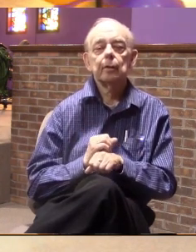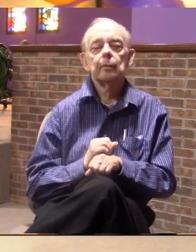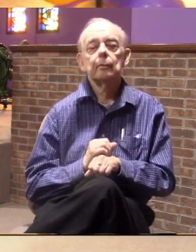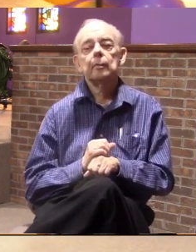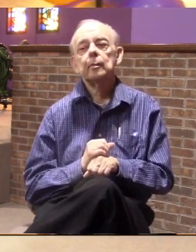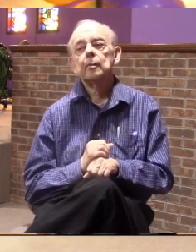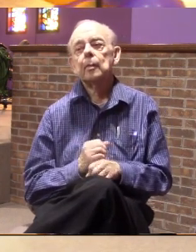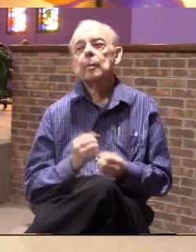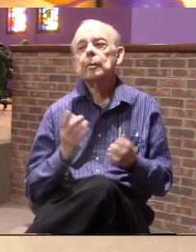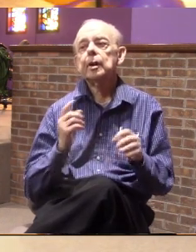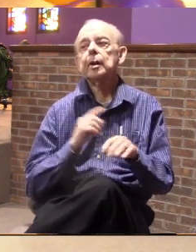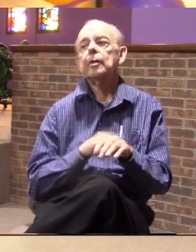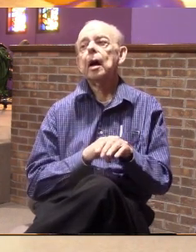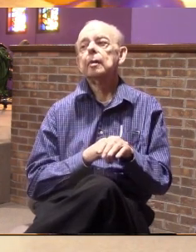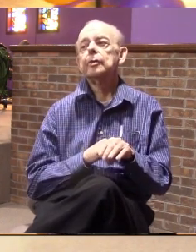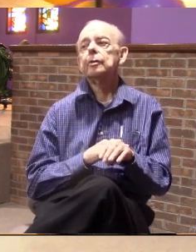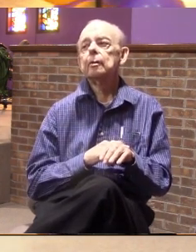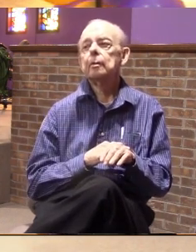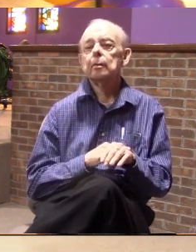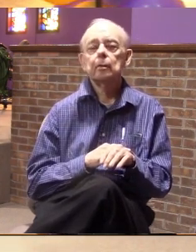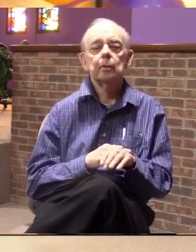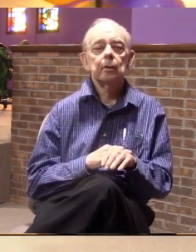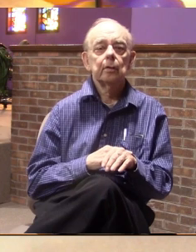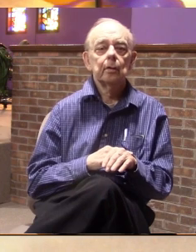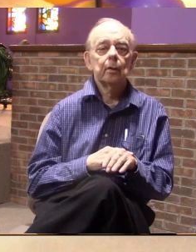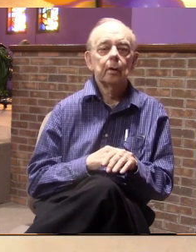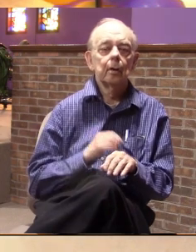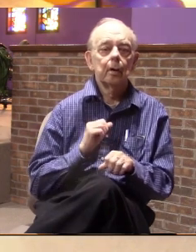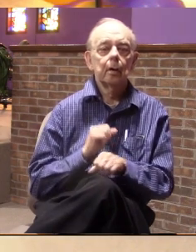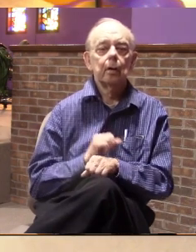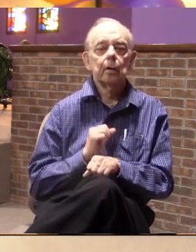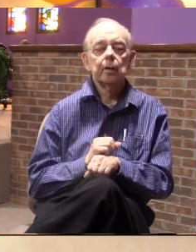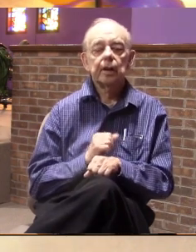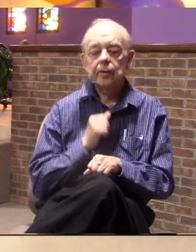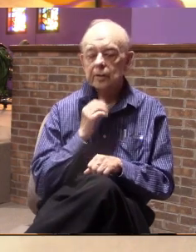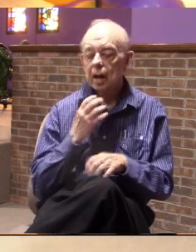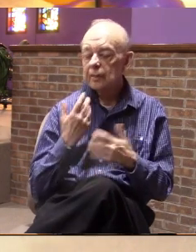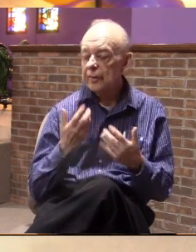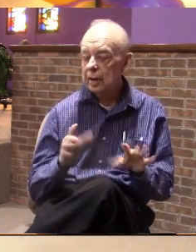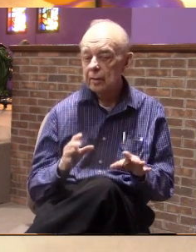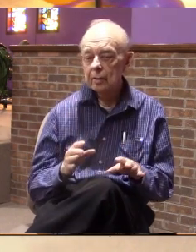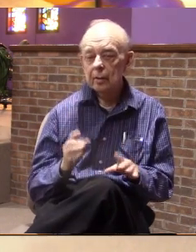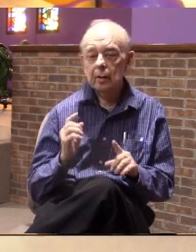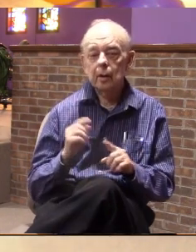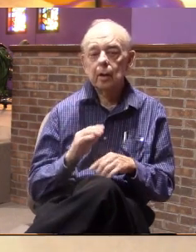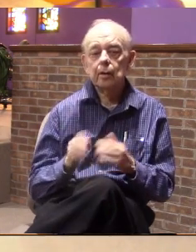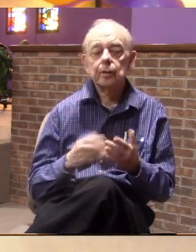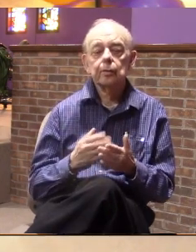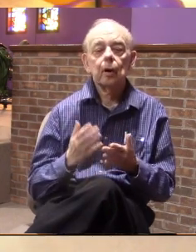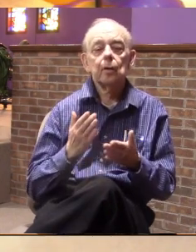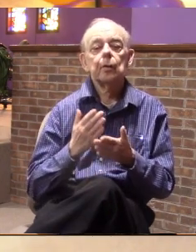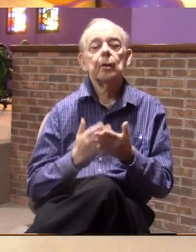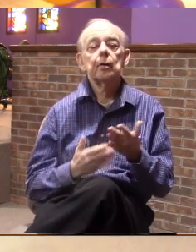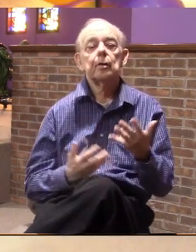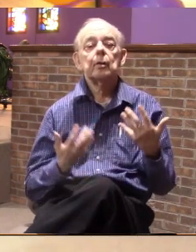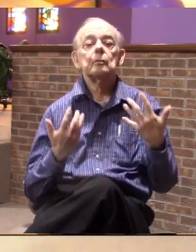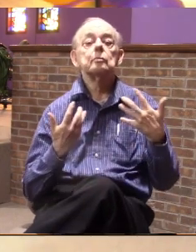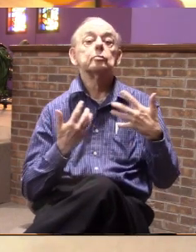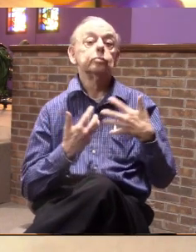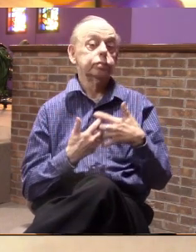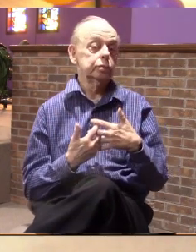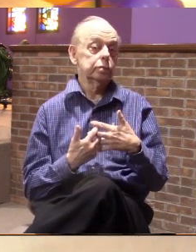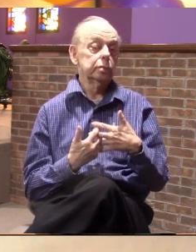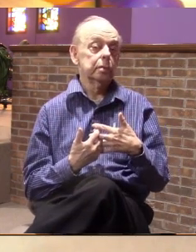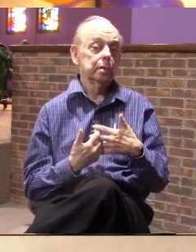And so many times, the masterpiece is not completed until all of the pieces fit together